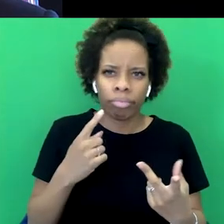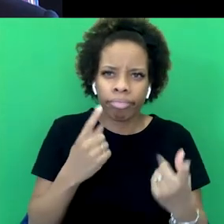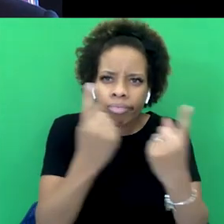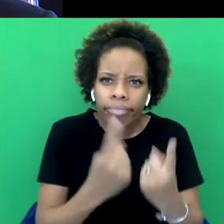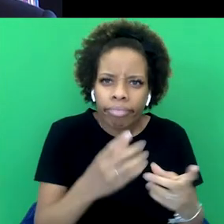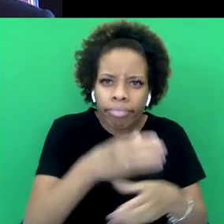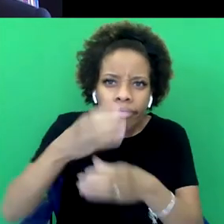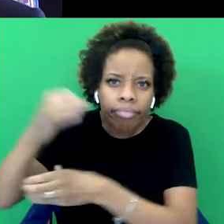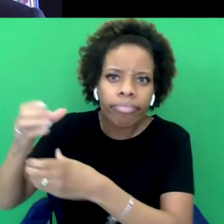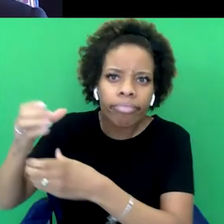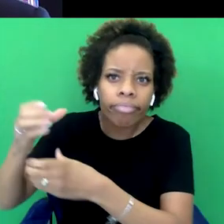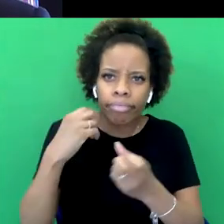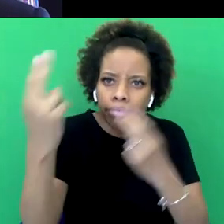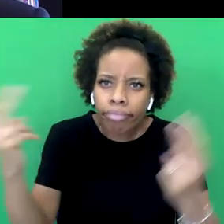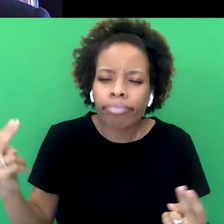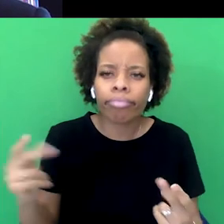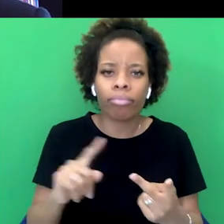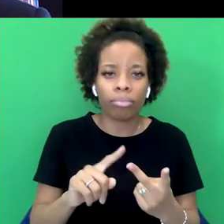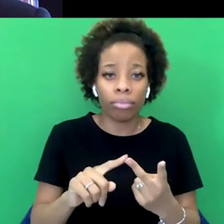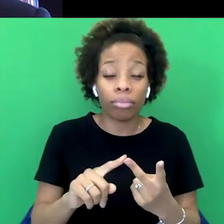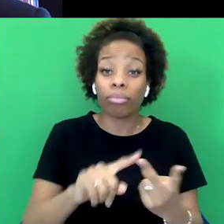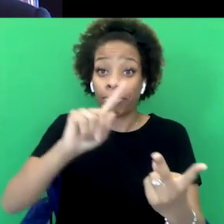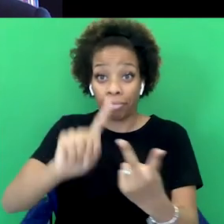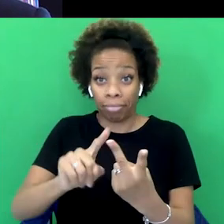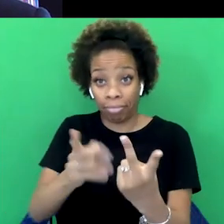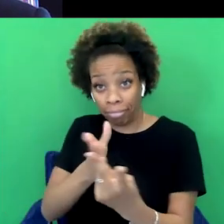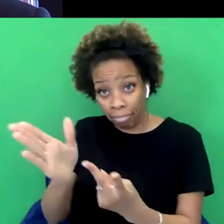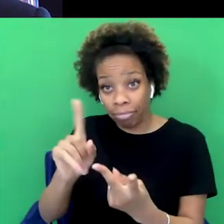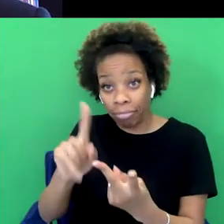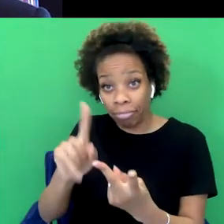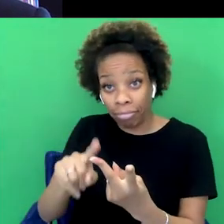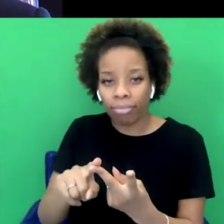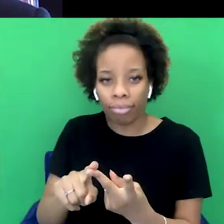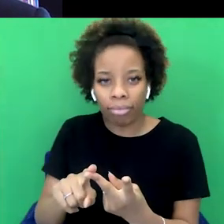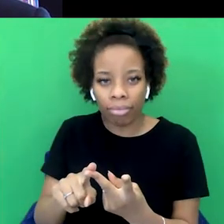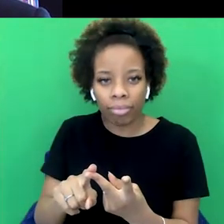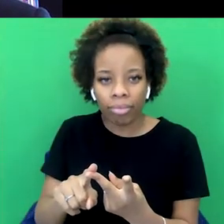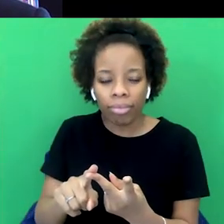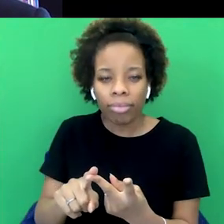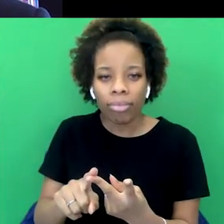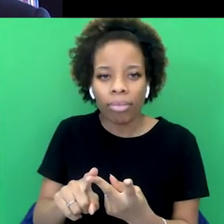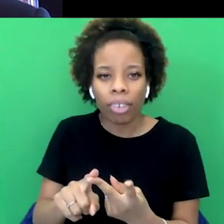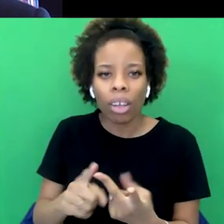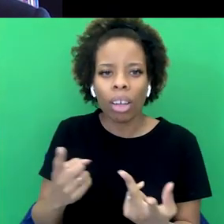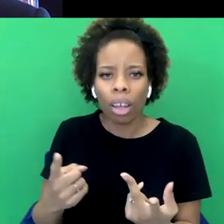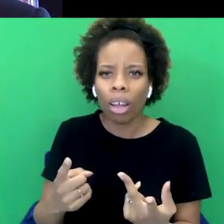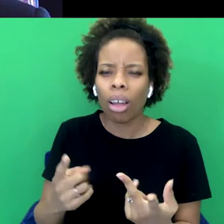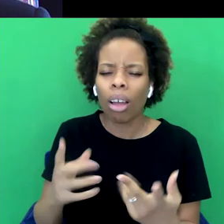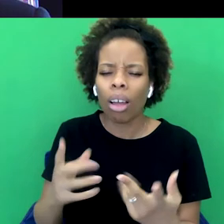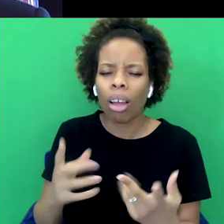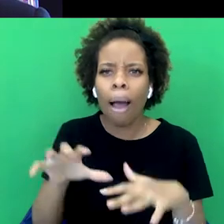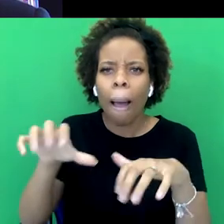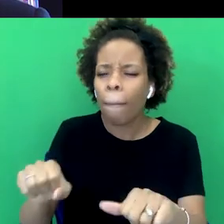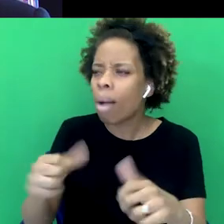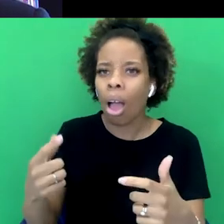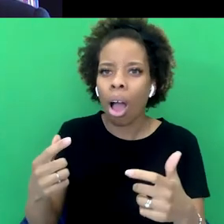et cetera, which you also touch on. And then there's the other bit, which is the other kind of way of talking about empire. We'll just talk about it in a way that is useful, that is productive,